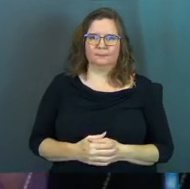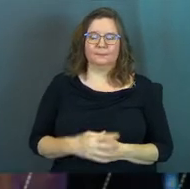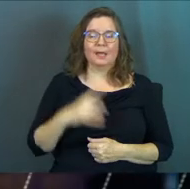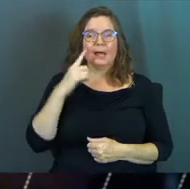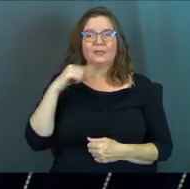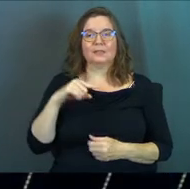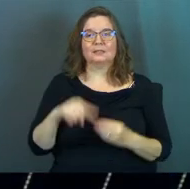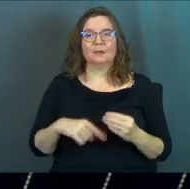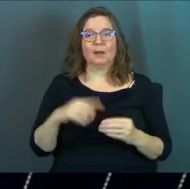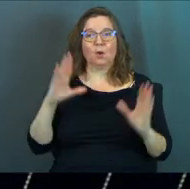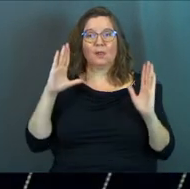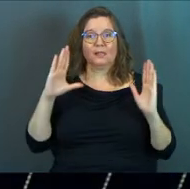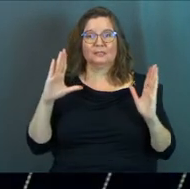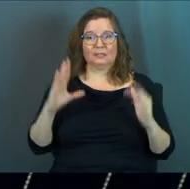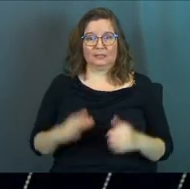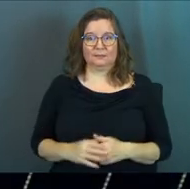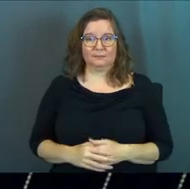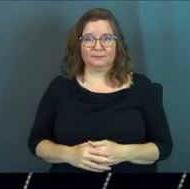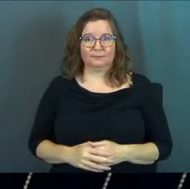I think this is about listening.